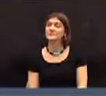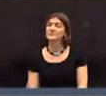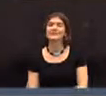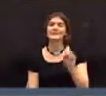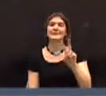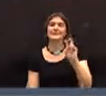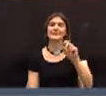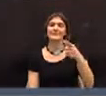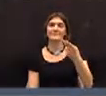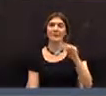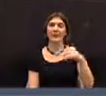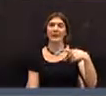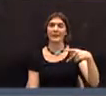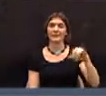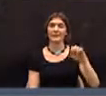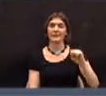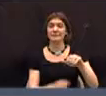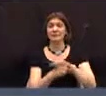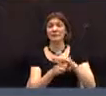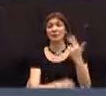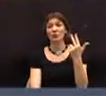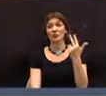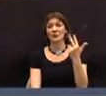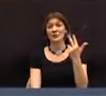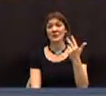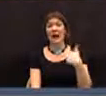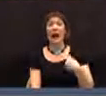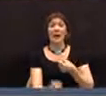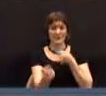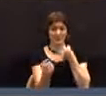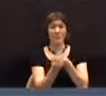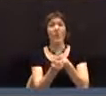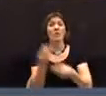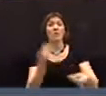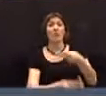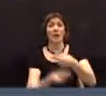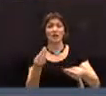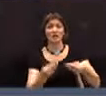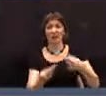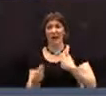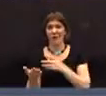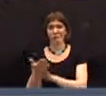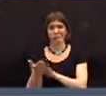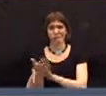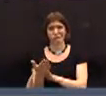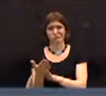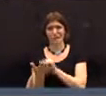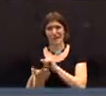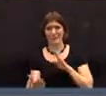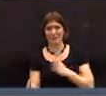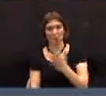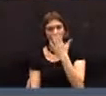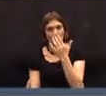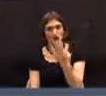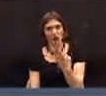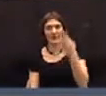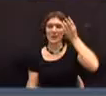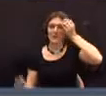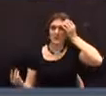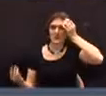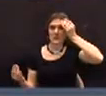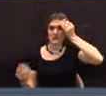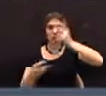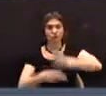Steve Phillips, District 3. So I'm gonna support this budget. I commend the select board for their, uh, thoughtful,